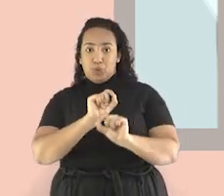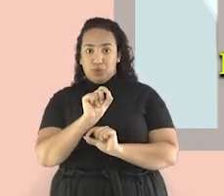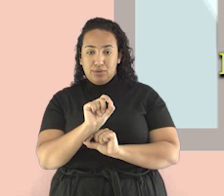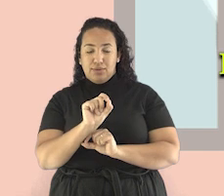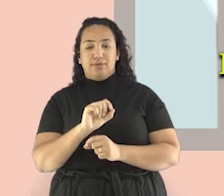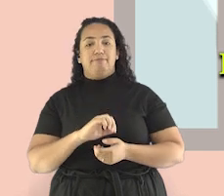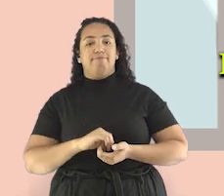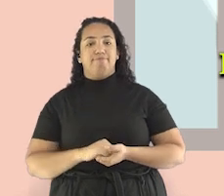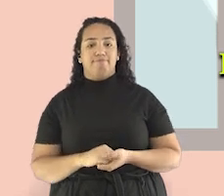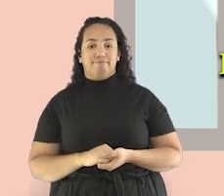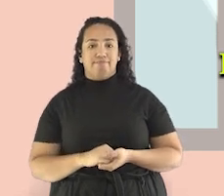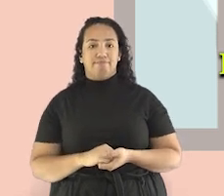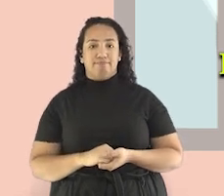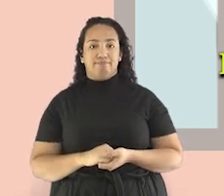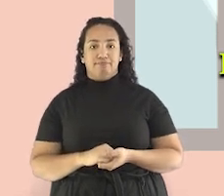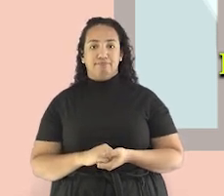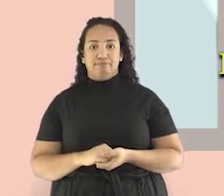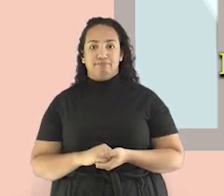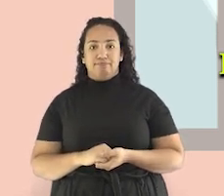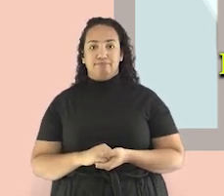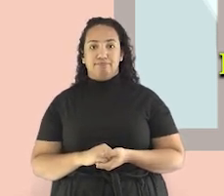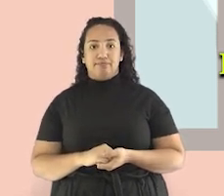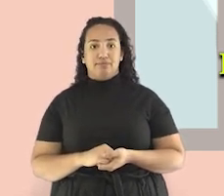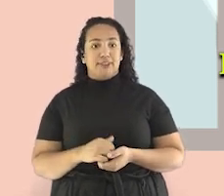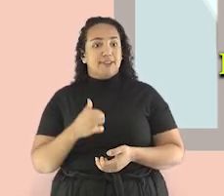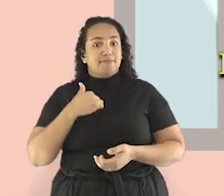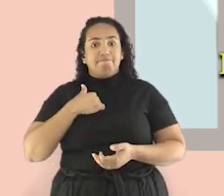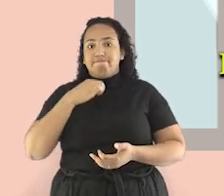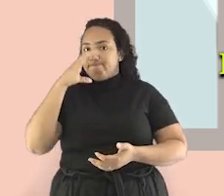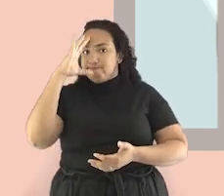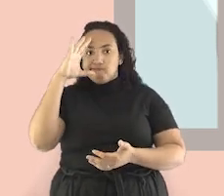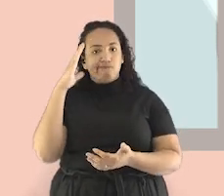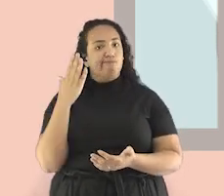it! We'll just play video games instead! See ya!